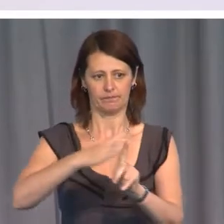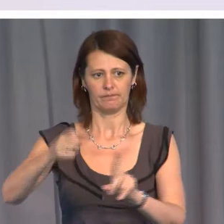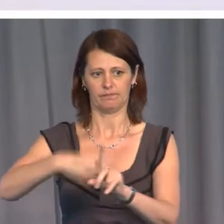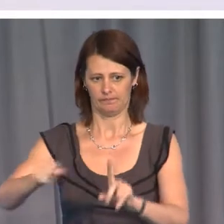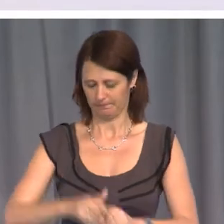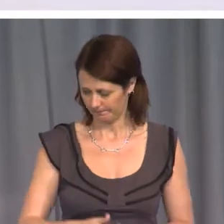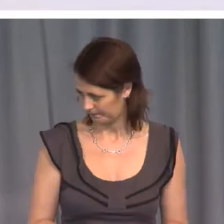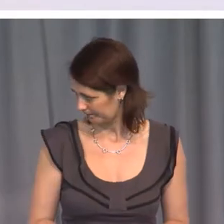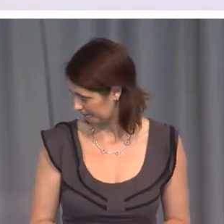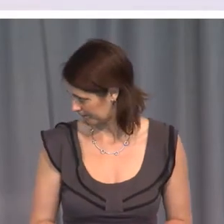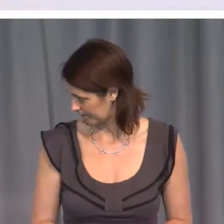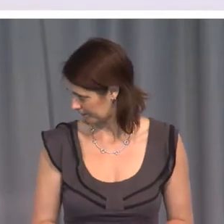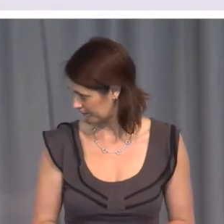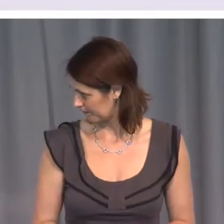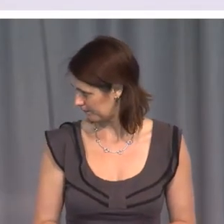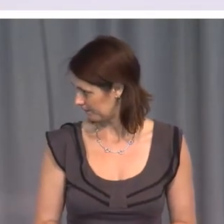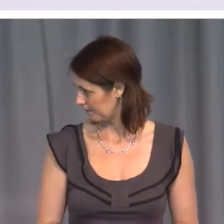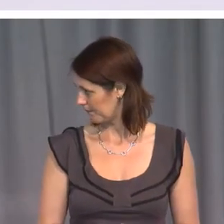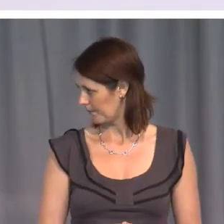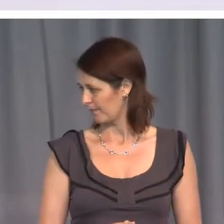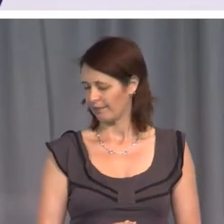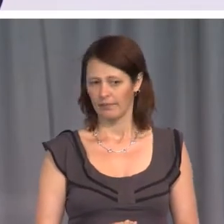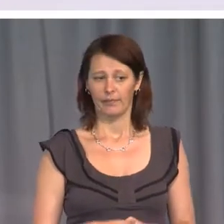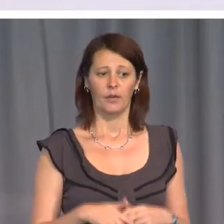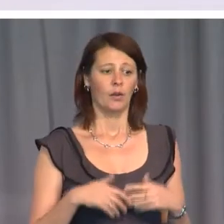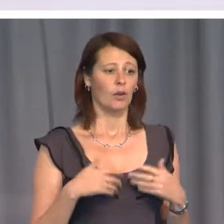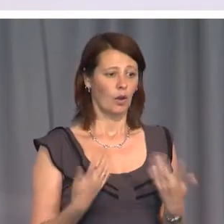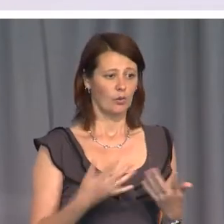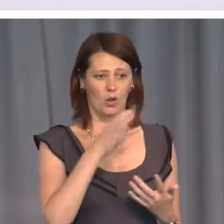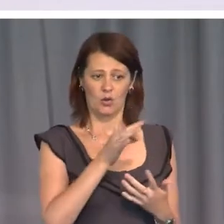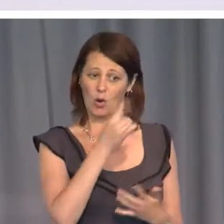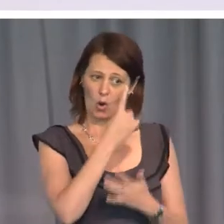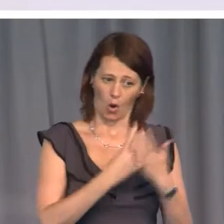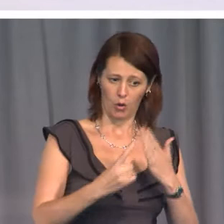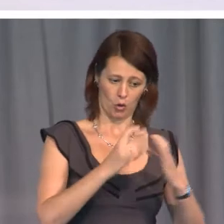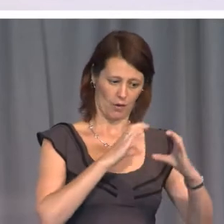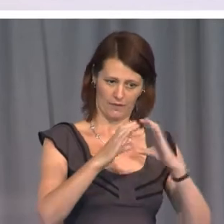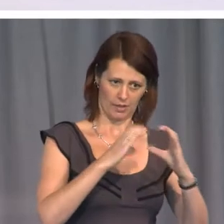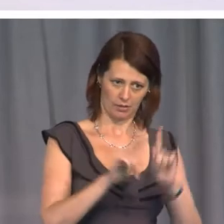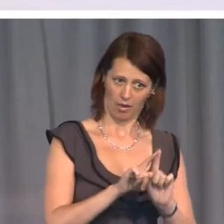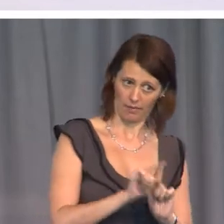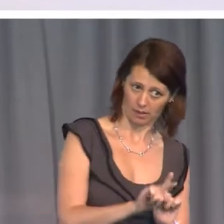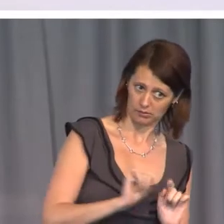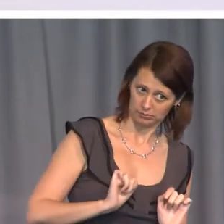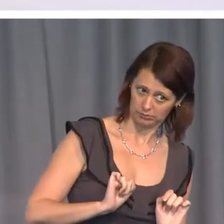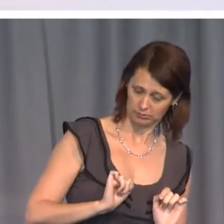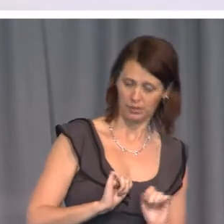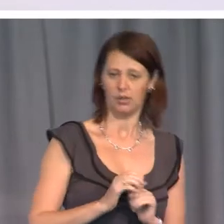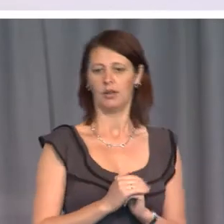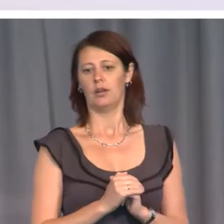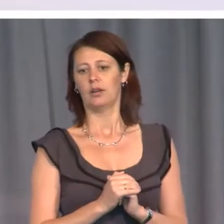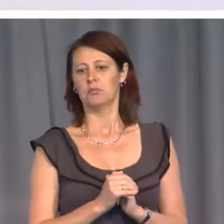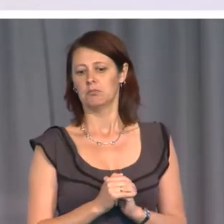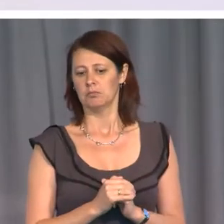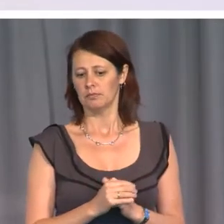pick up. Now, not only conversations of that kind. At some